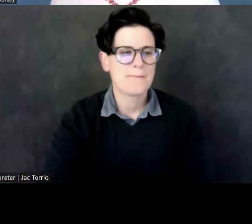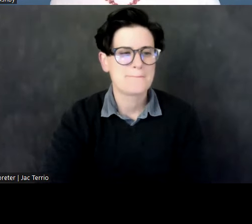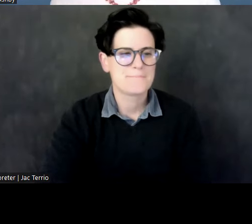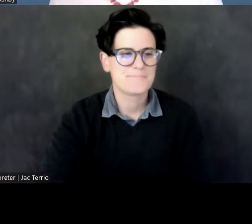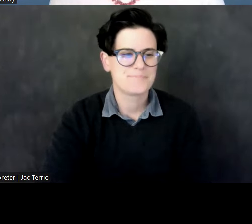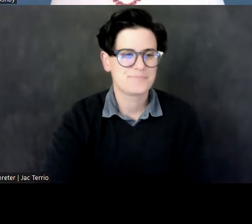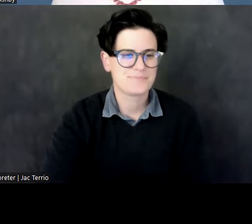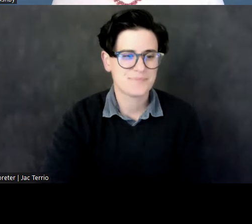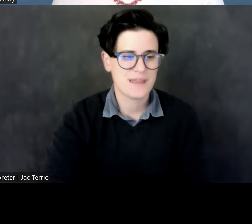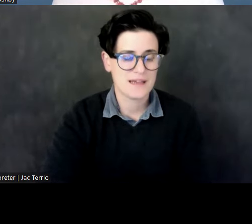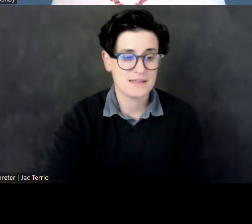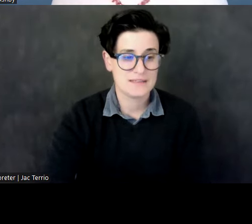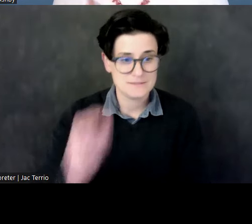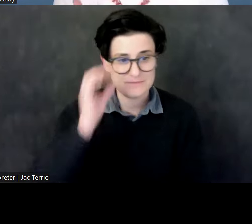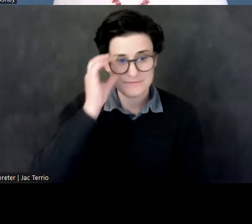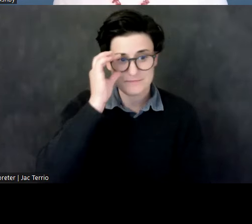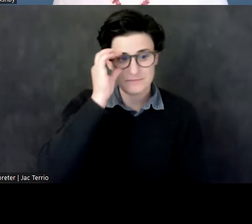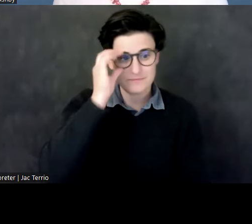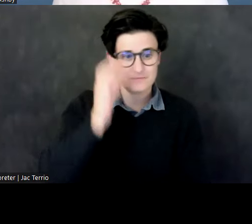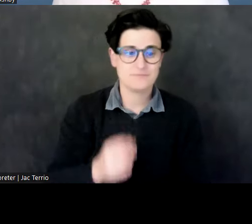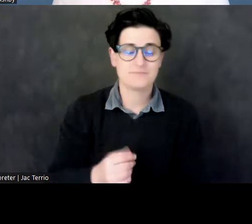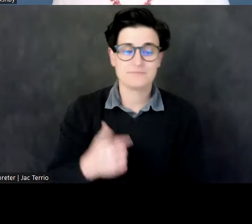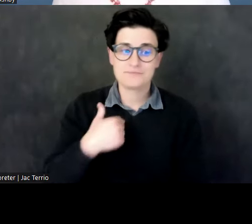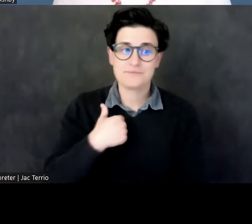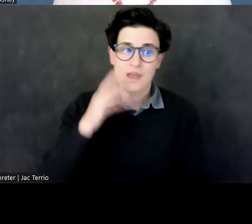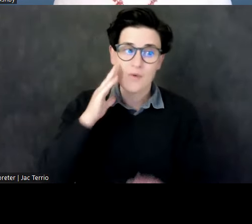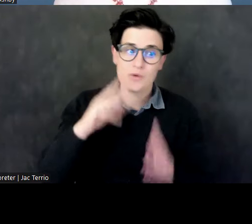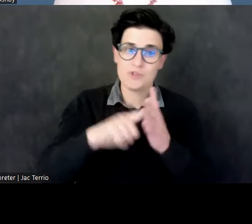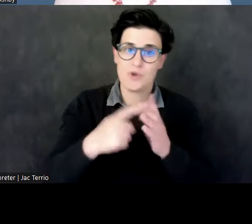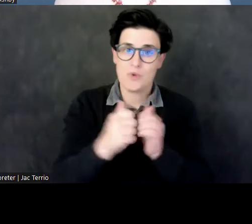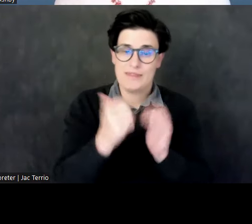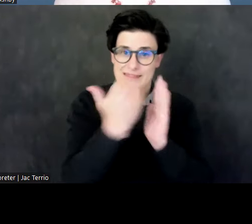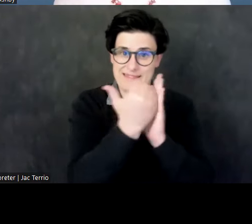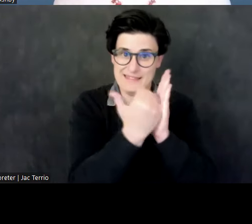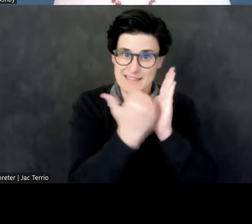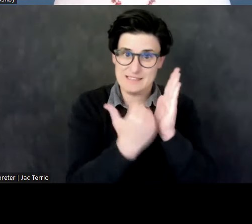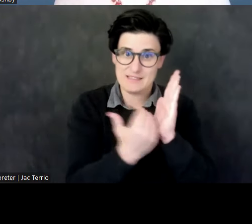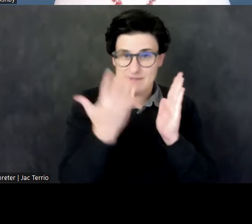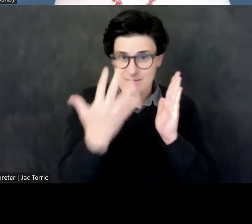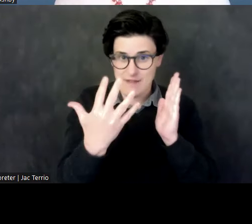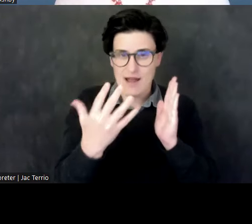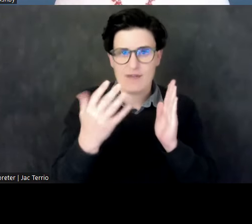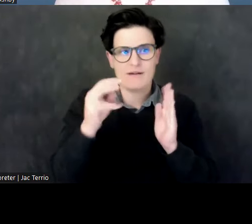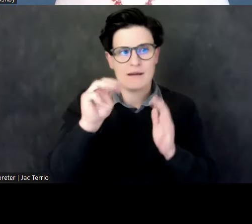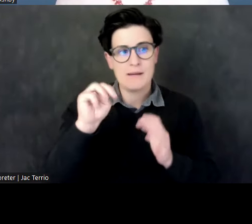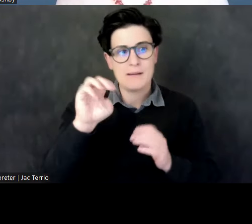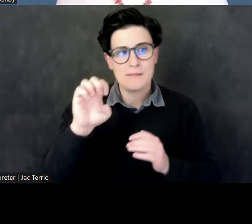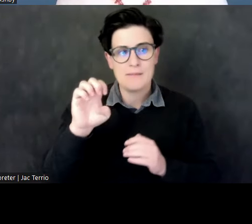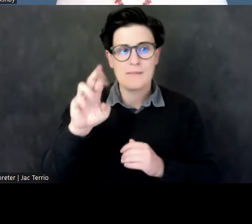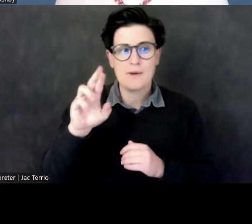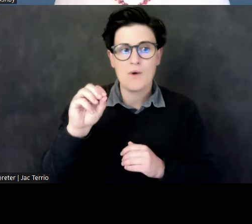at hand, I am starting here with a list of five Meroitic queens.